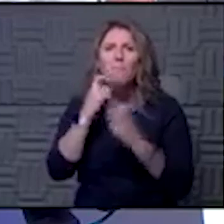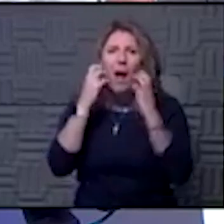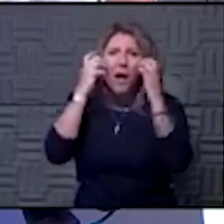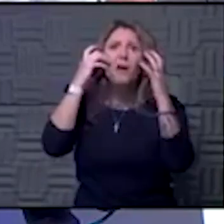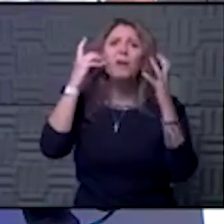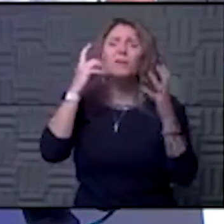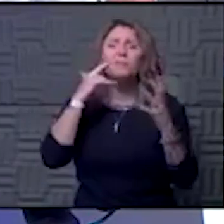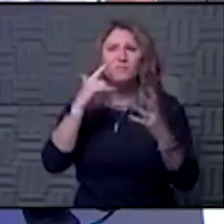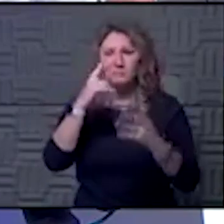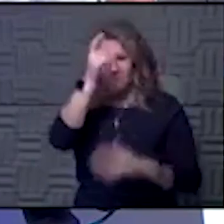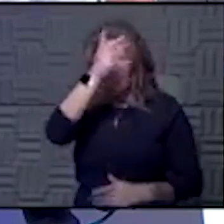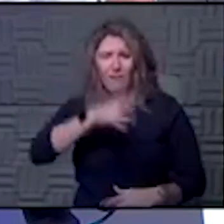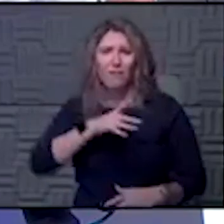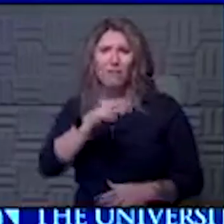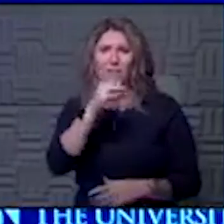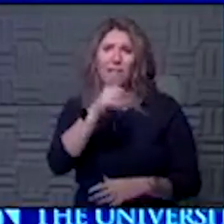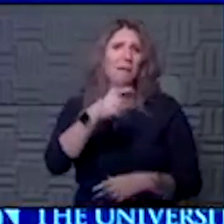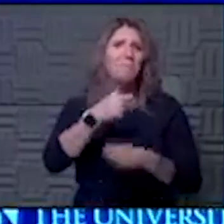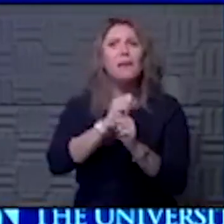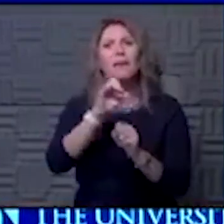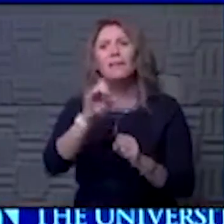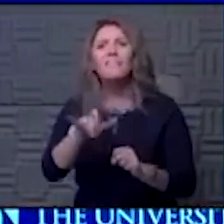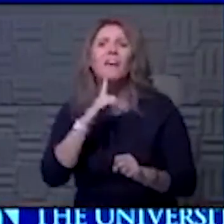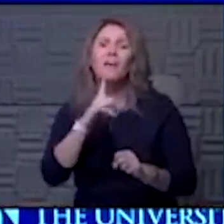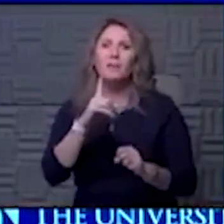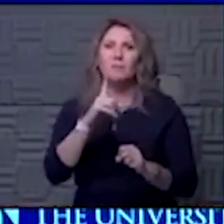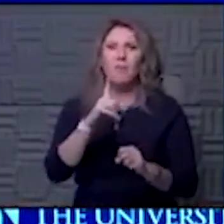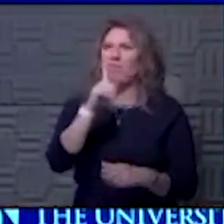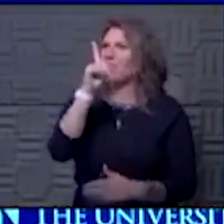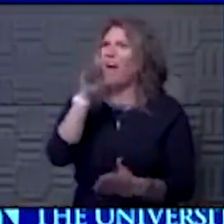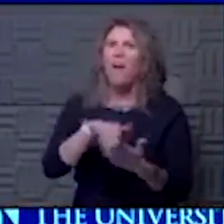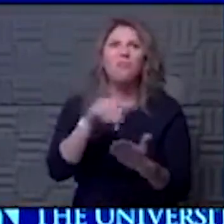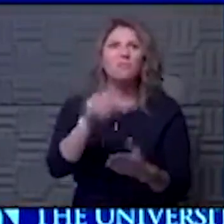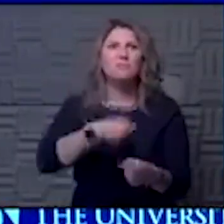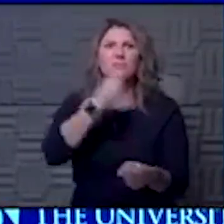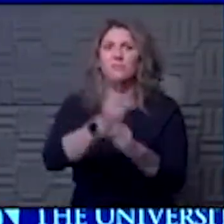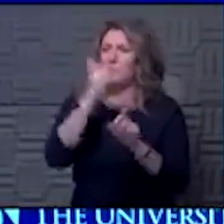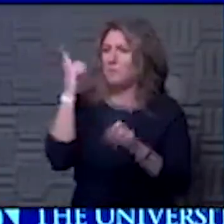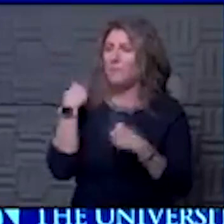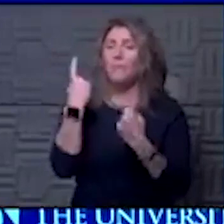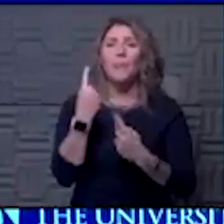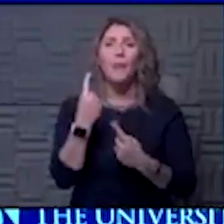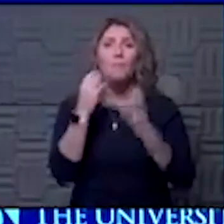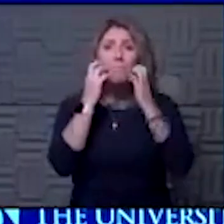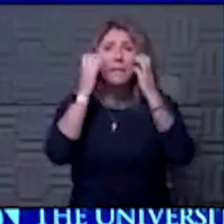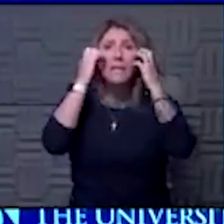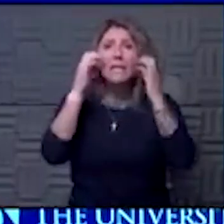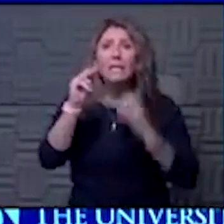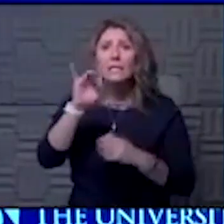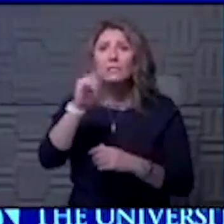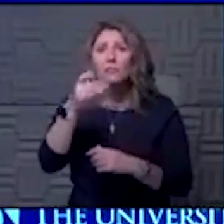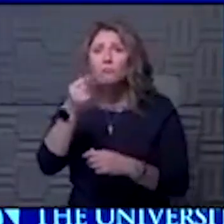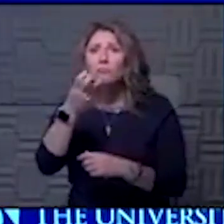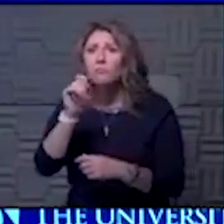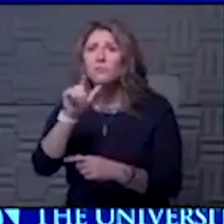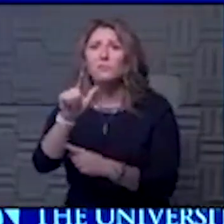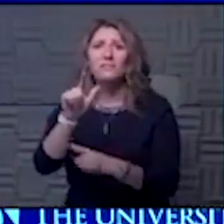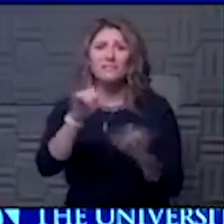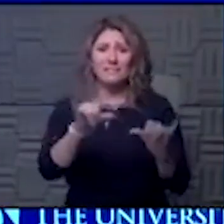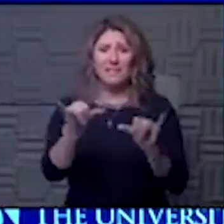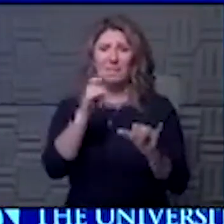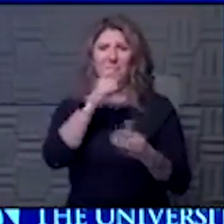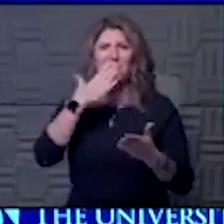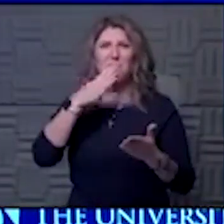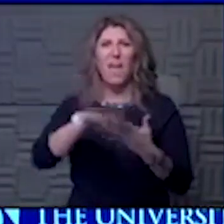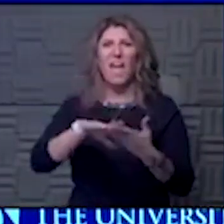that. Smallpox is a random brand for thousands and thousands of years. Well, now it's not, we hope. Measles is the same way, right? All these really bad viruses that are out